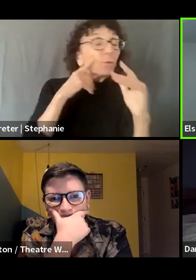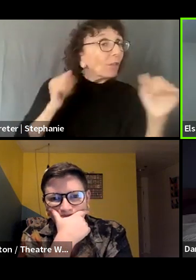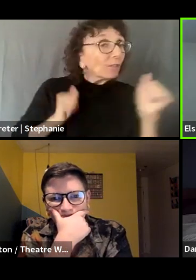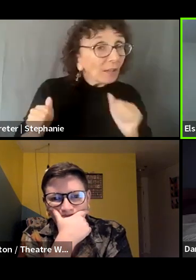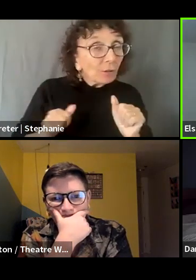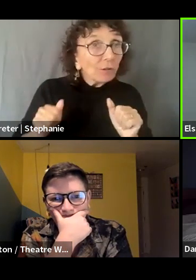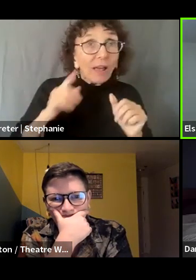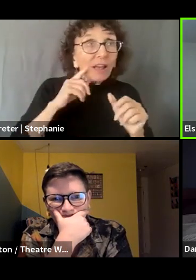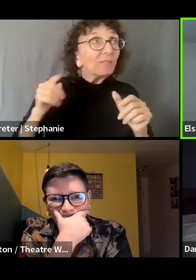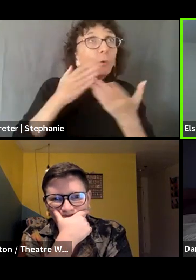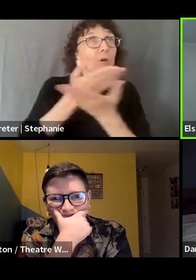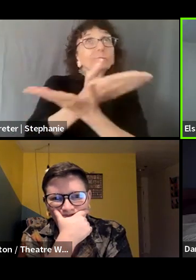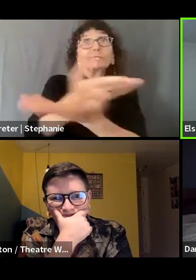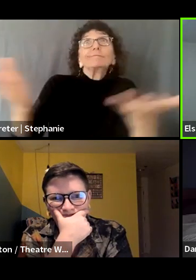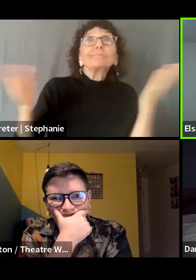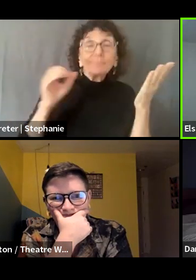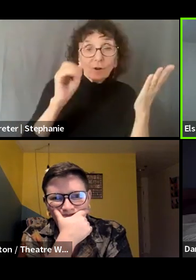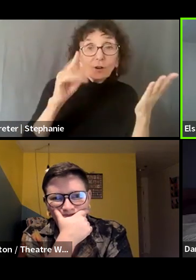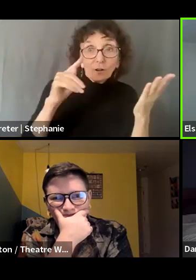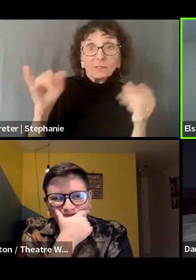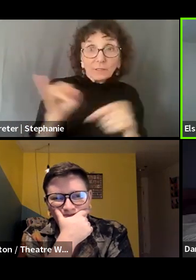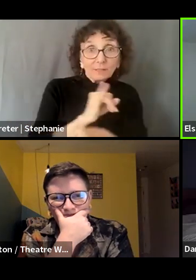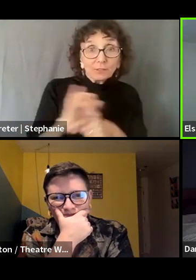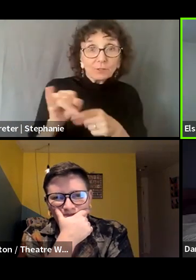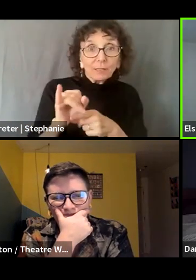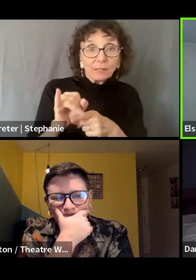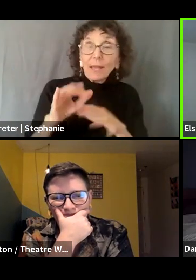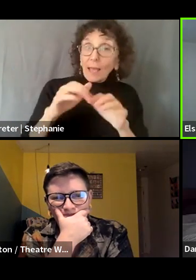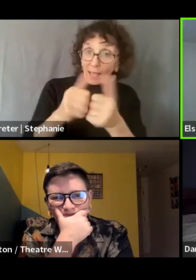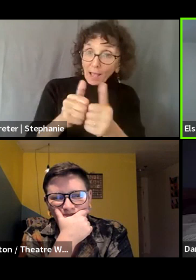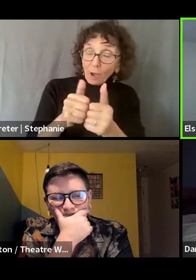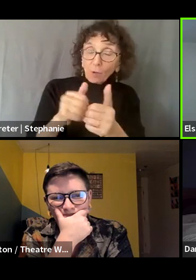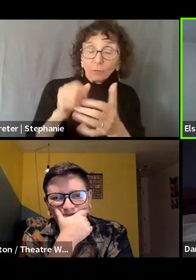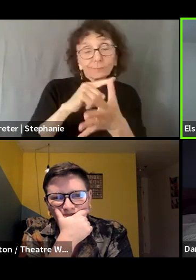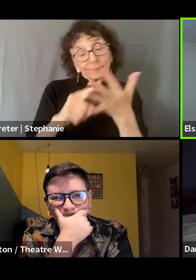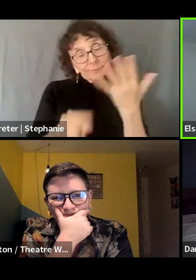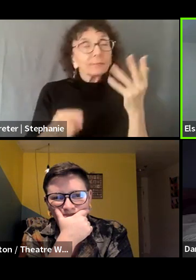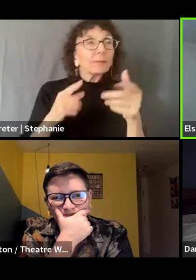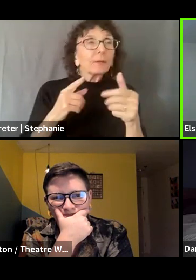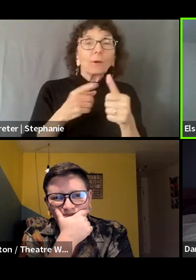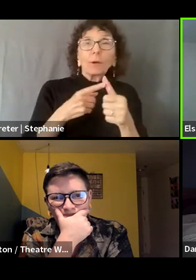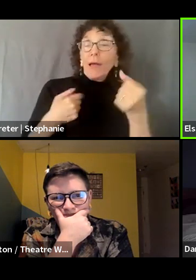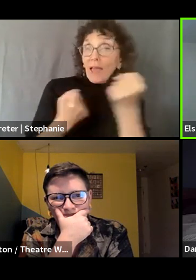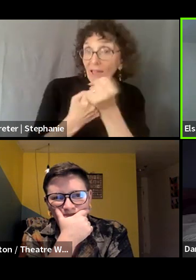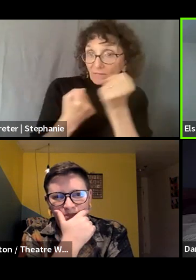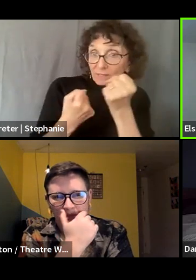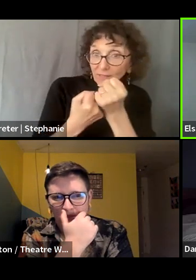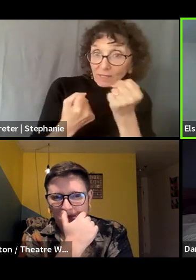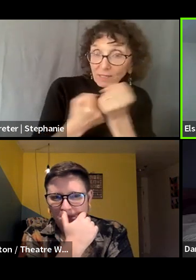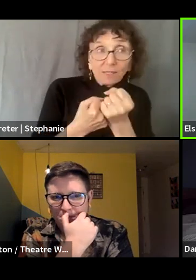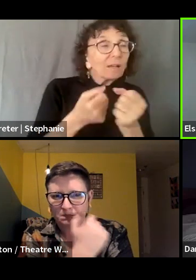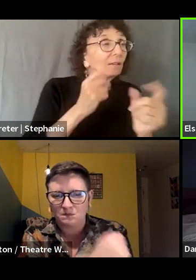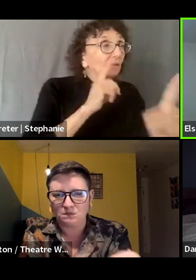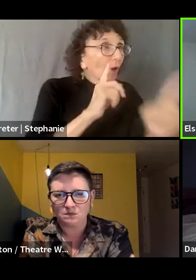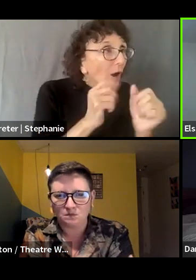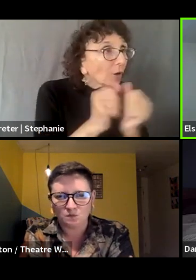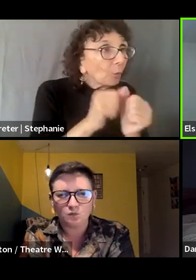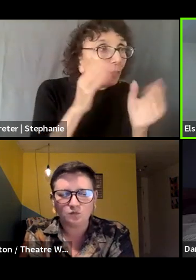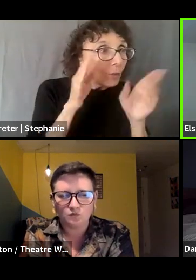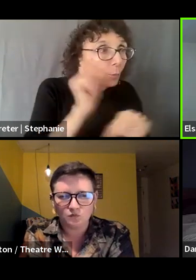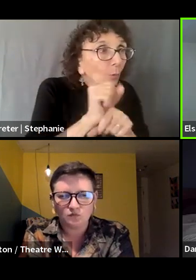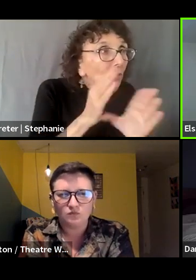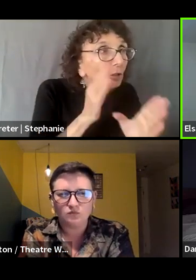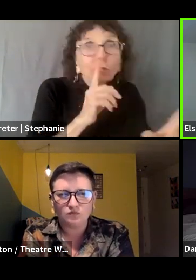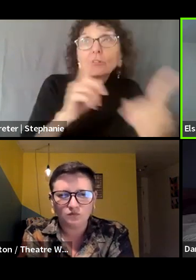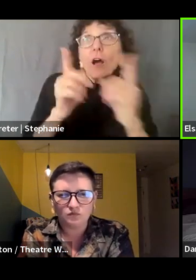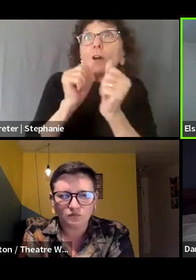large. And, um, we do that in several different ways. A lot of advocacy work, um, talking to workers, you know, talking